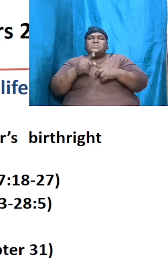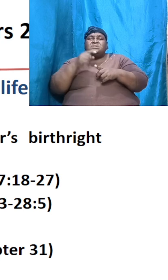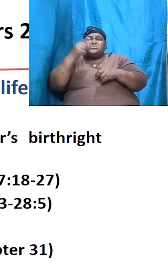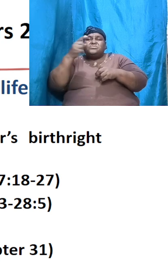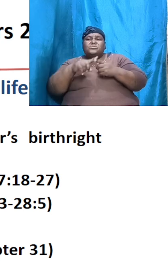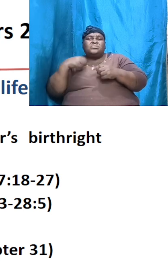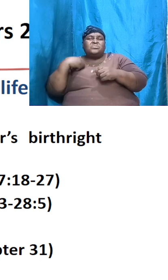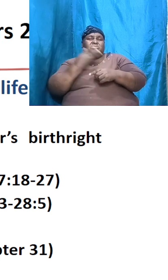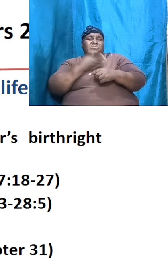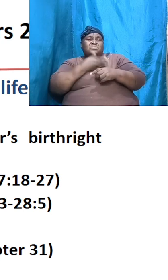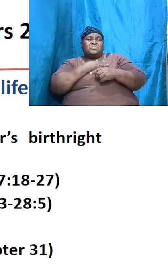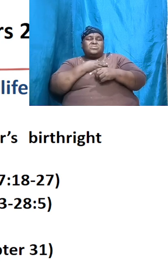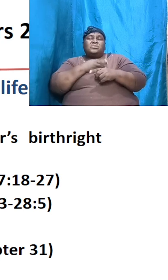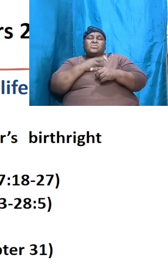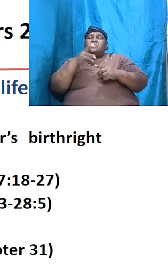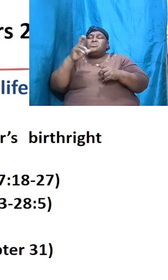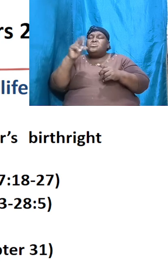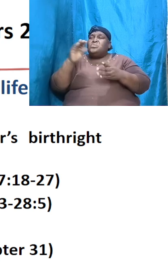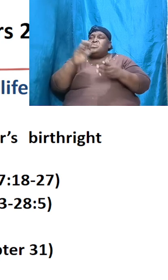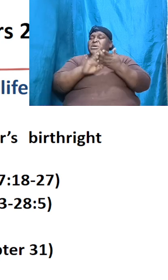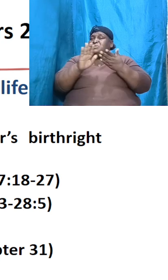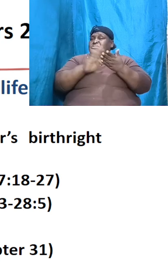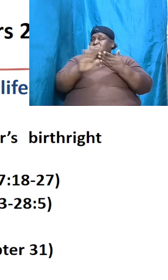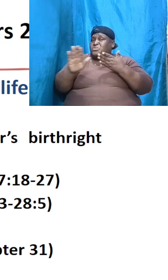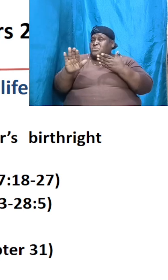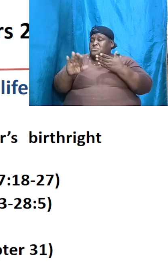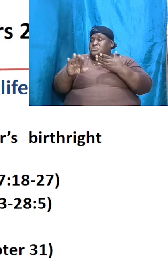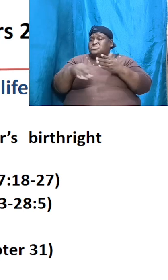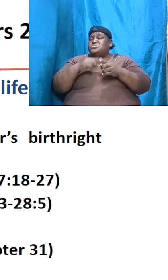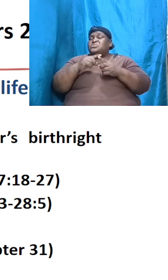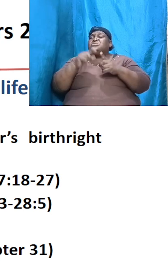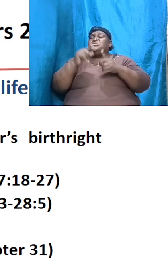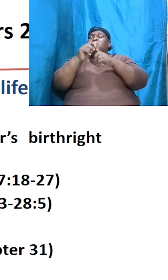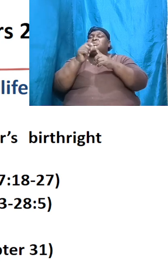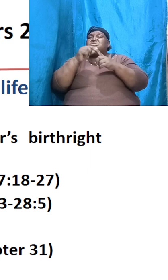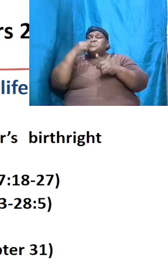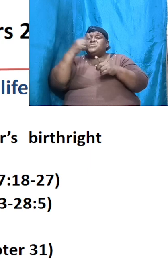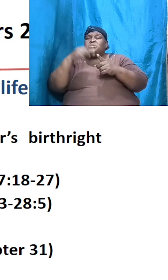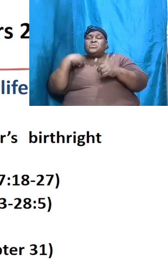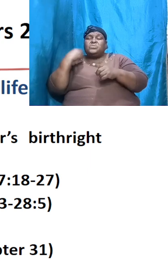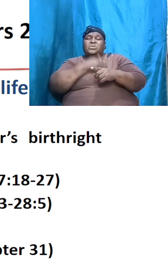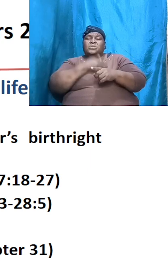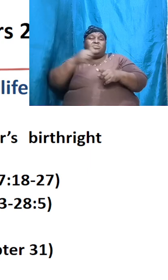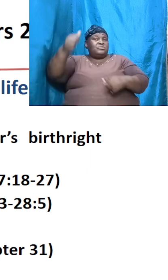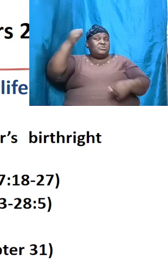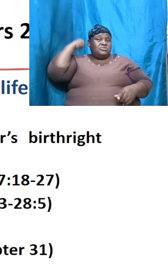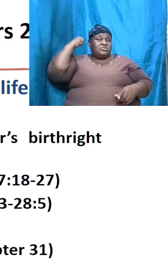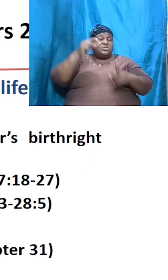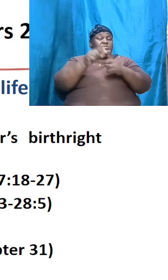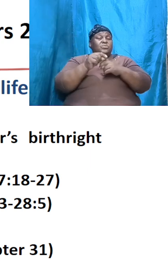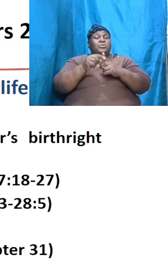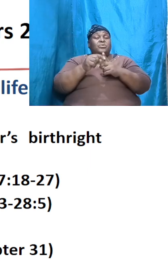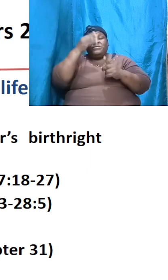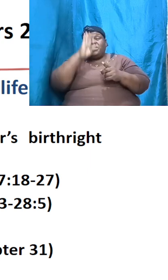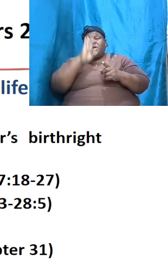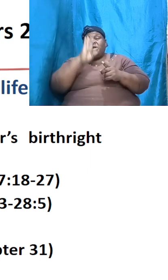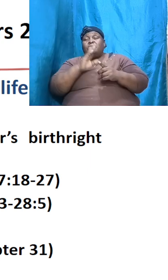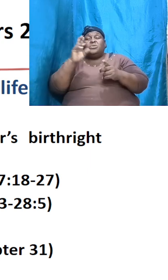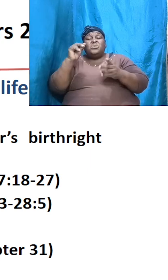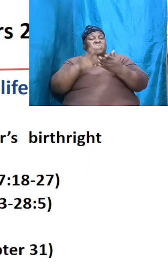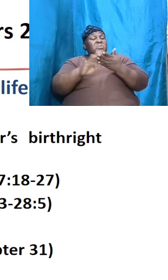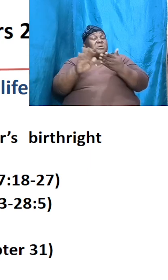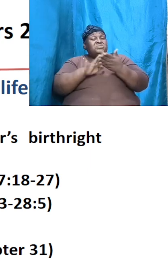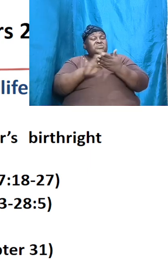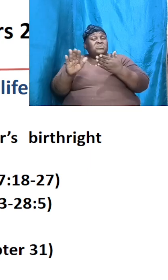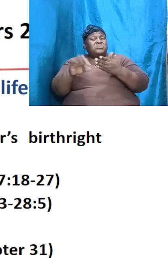no excuse when the word is presented to us and we reject the word we will have no excuse